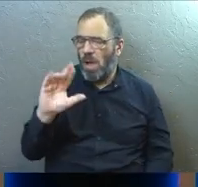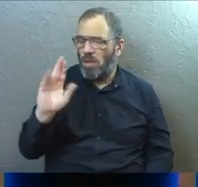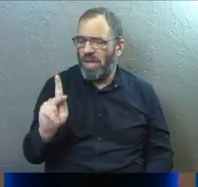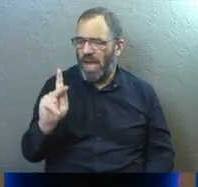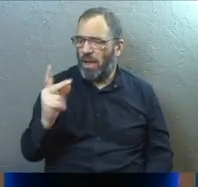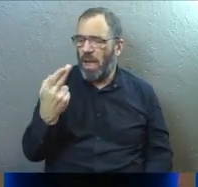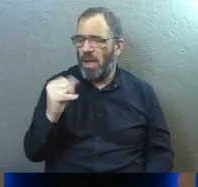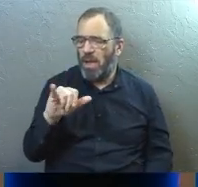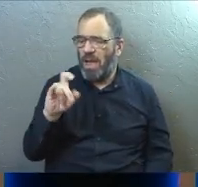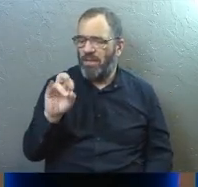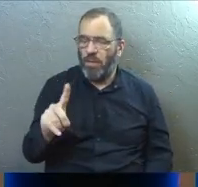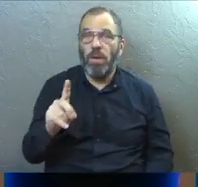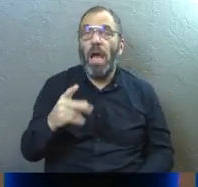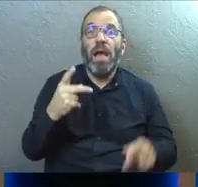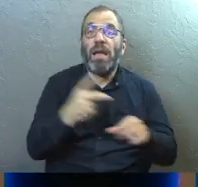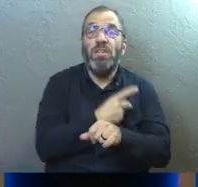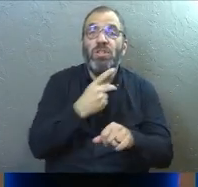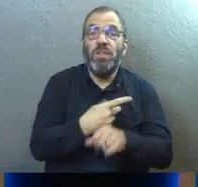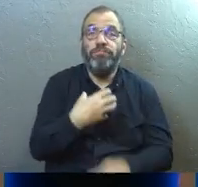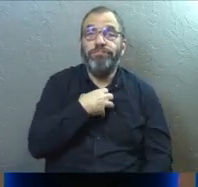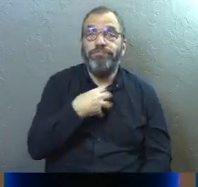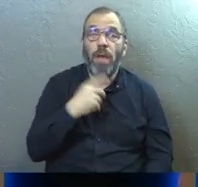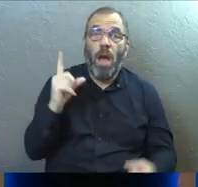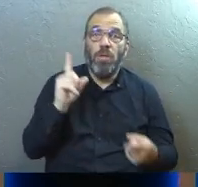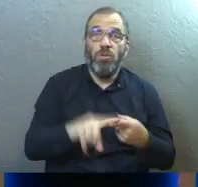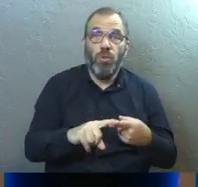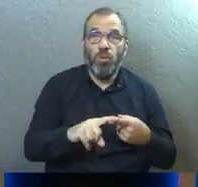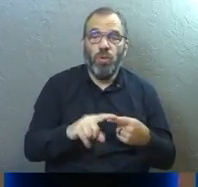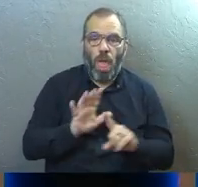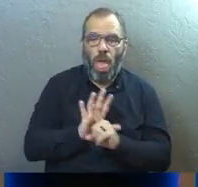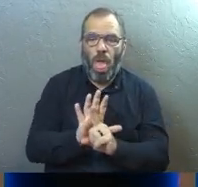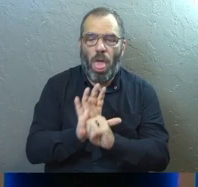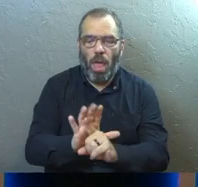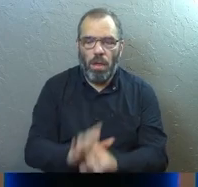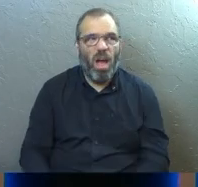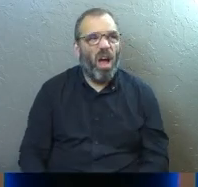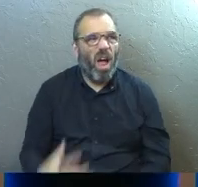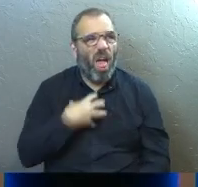one time said, the sheep don't complain until someone makes them move.